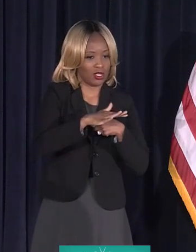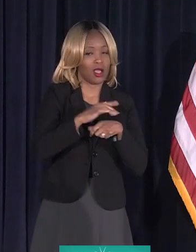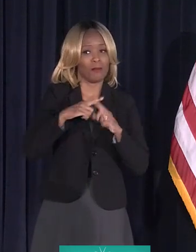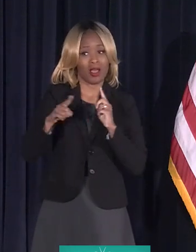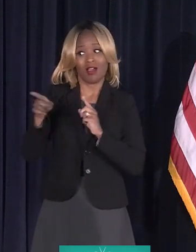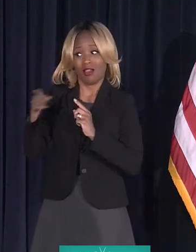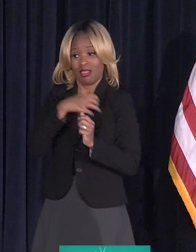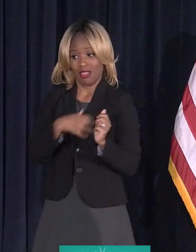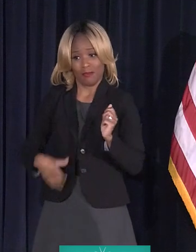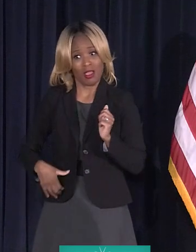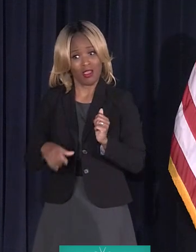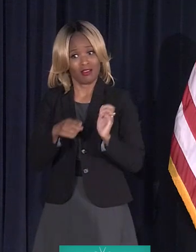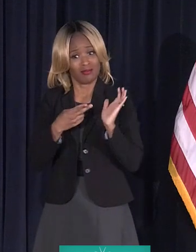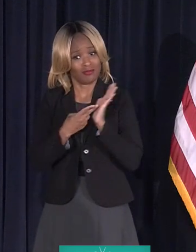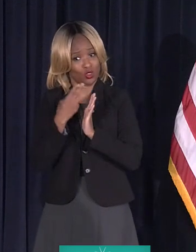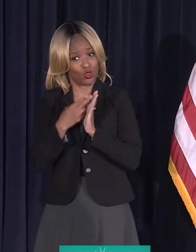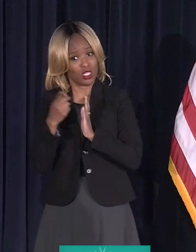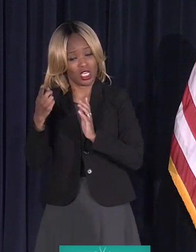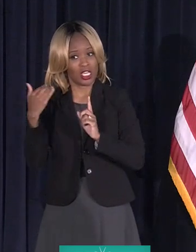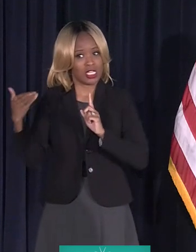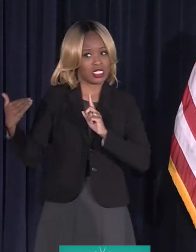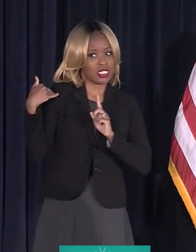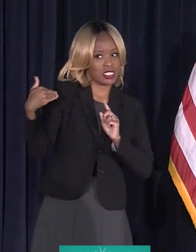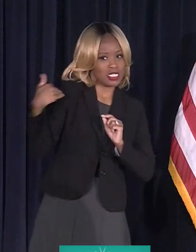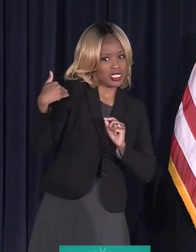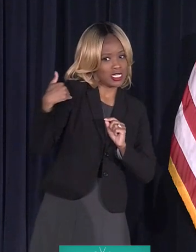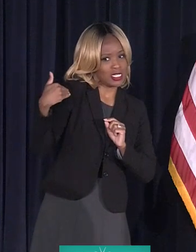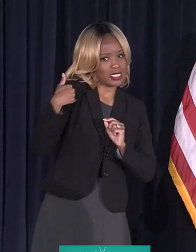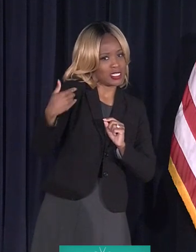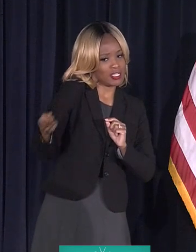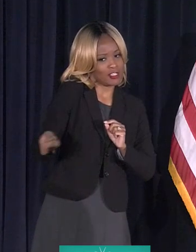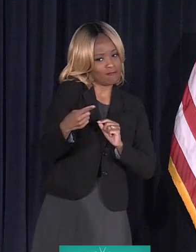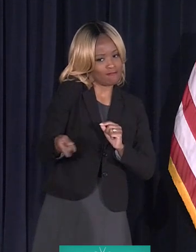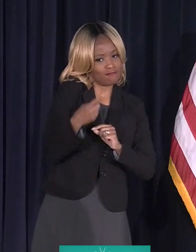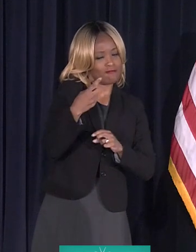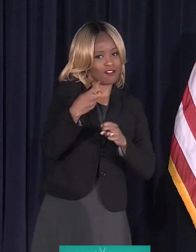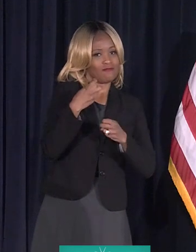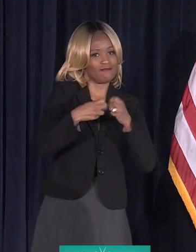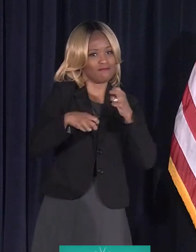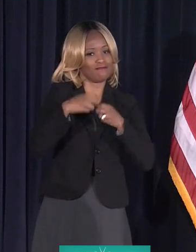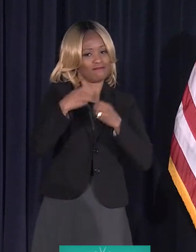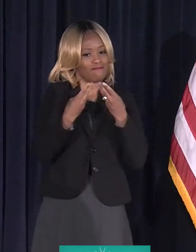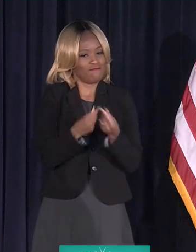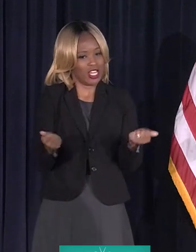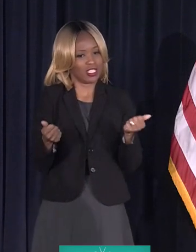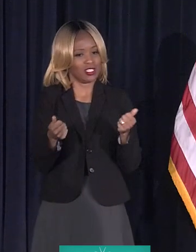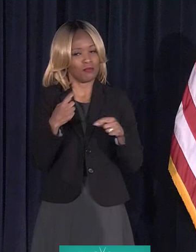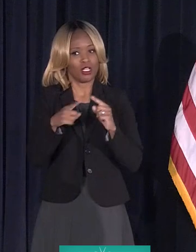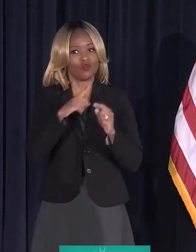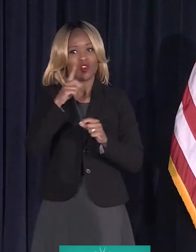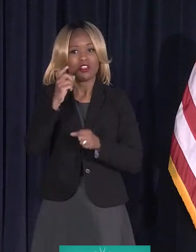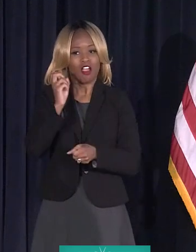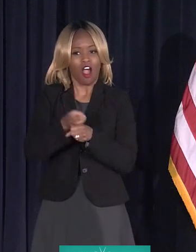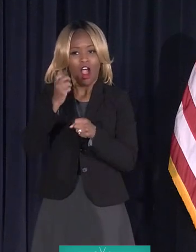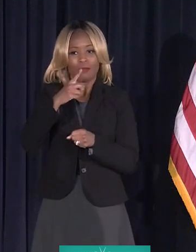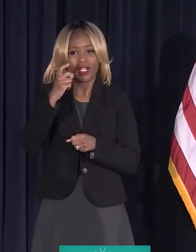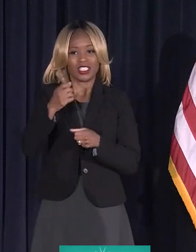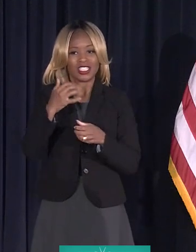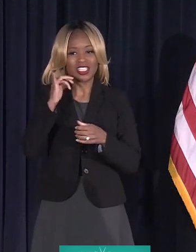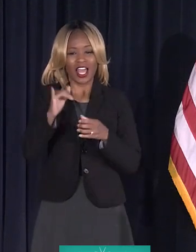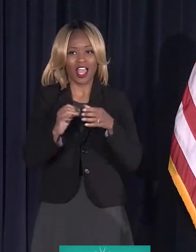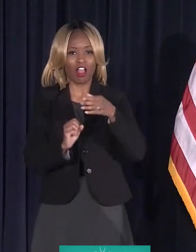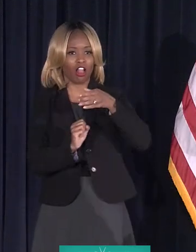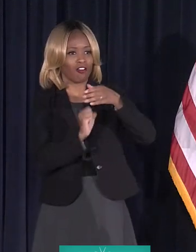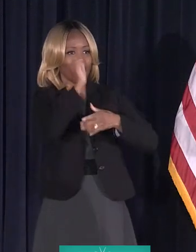the truth. He's been on me to fix this problem for a long time, and it's proved very difficult. It's like whack-a-mole. You know, you hit them down